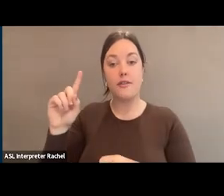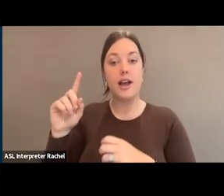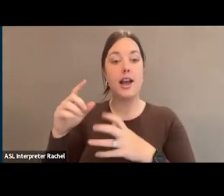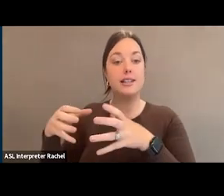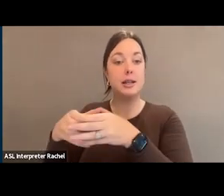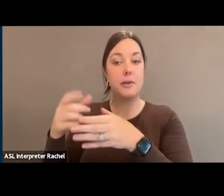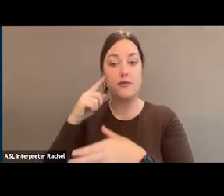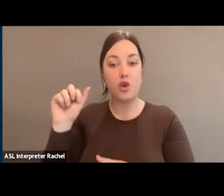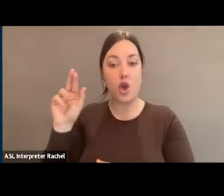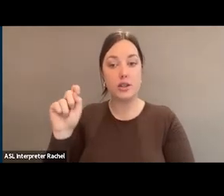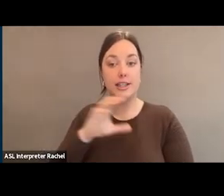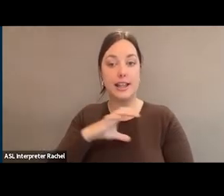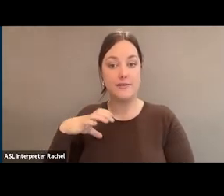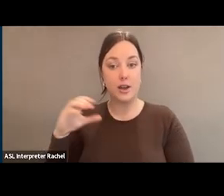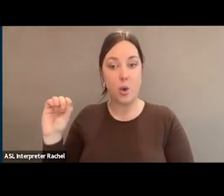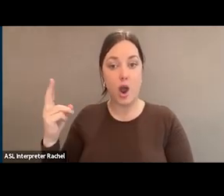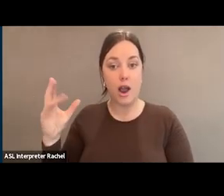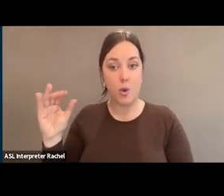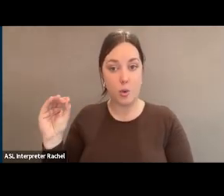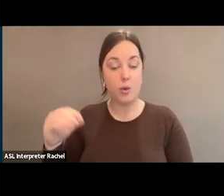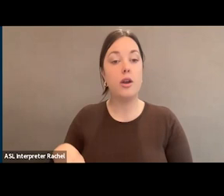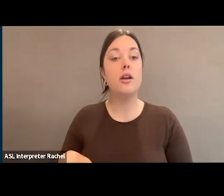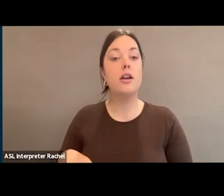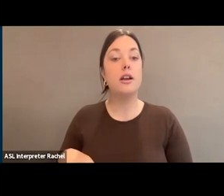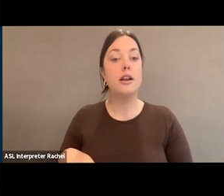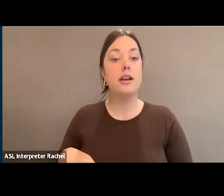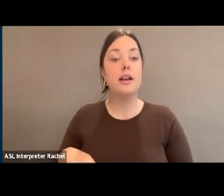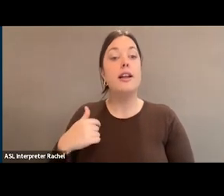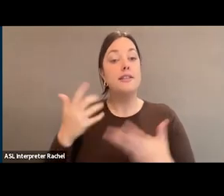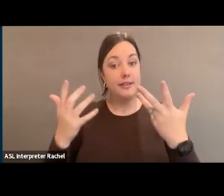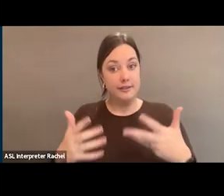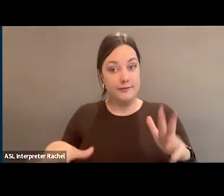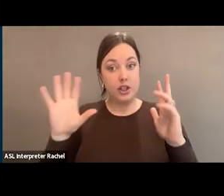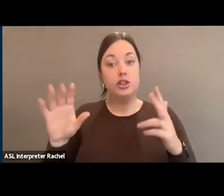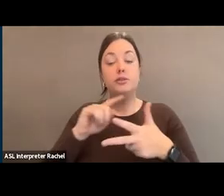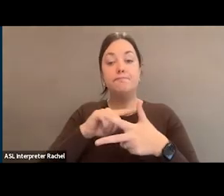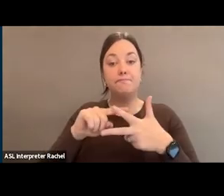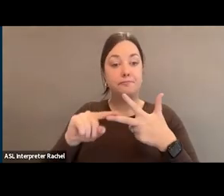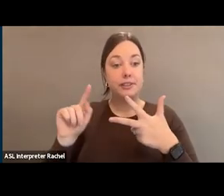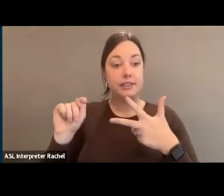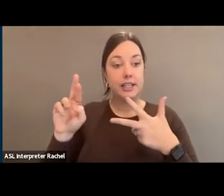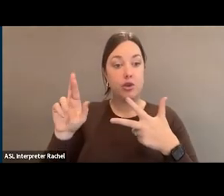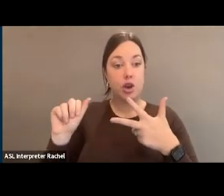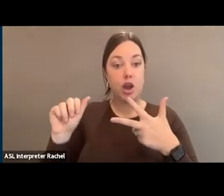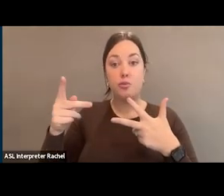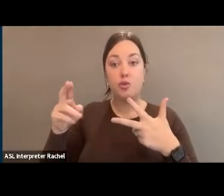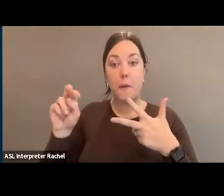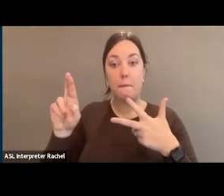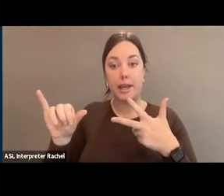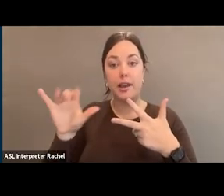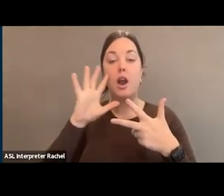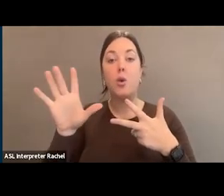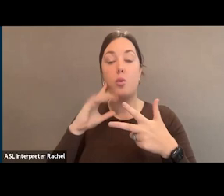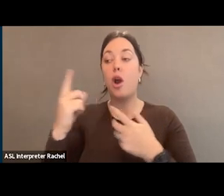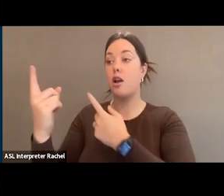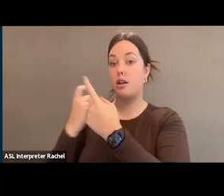Ohio. After they each provide their remarks, I'll begin to pose some of the questions that get posted in